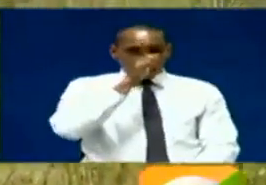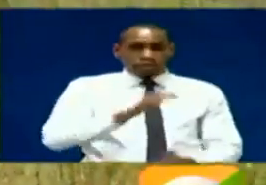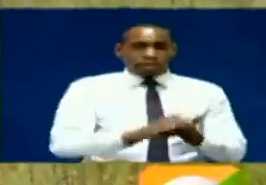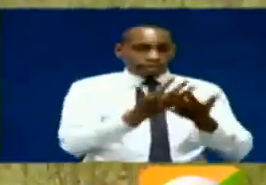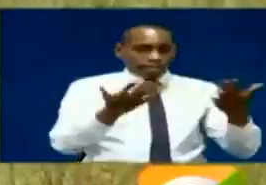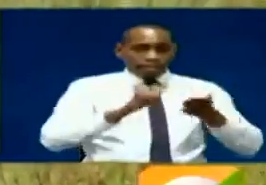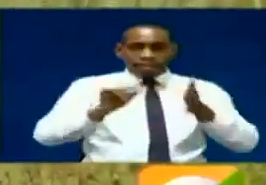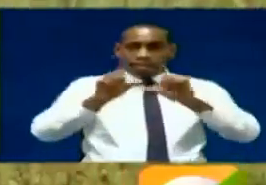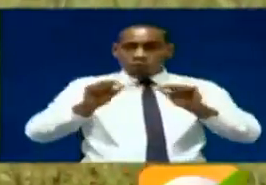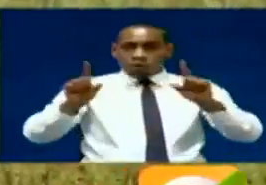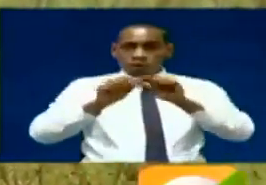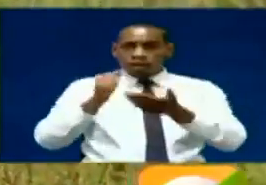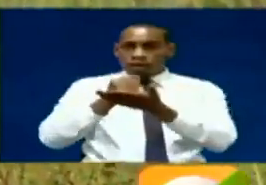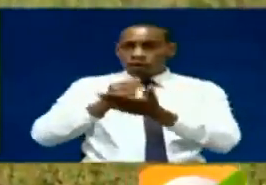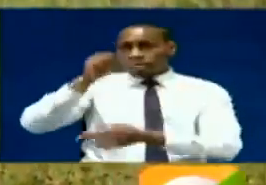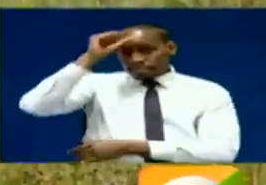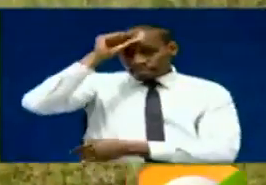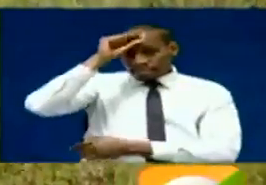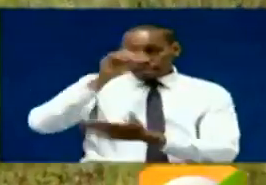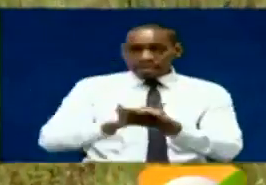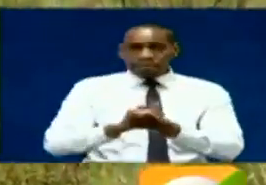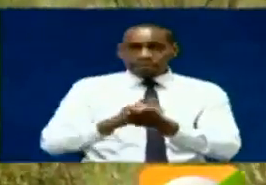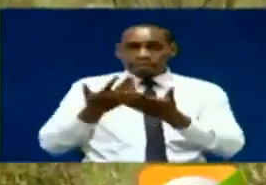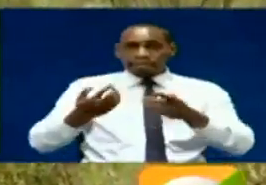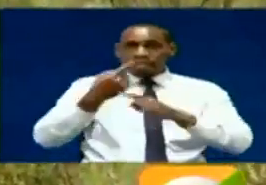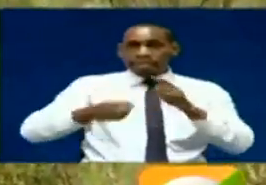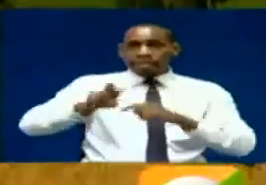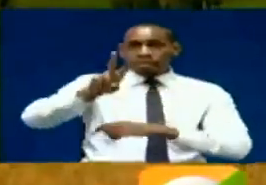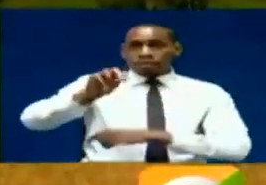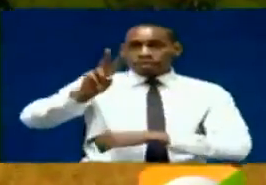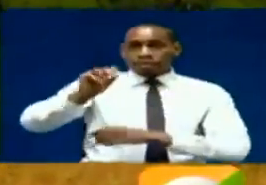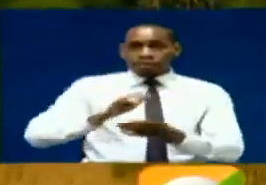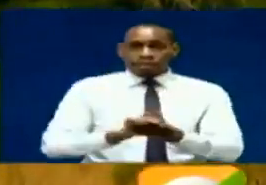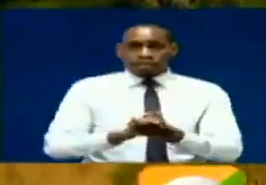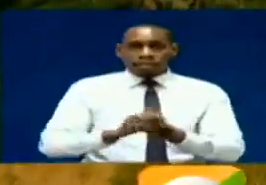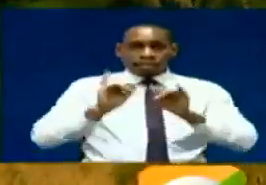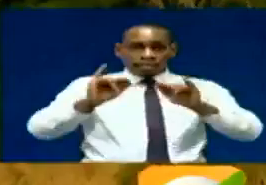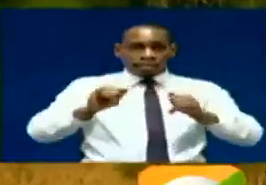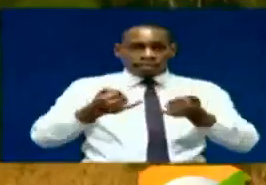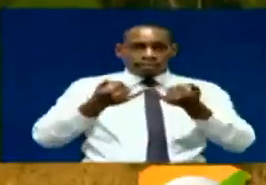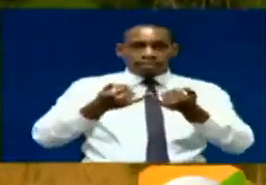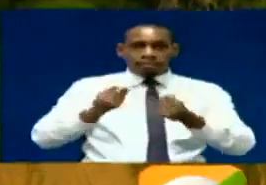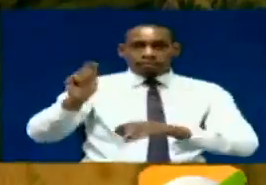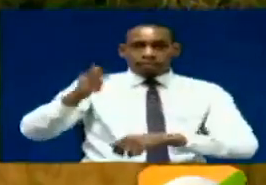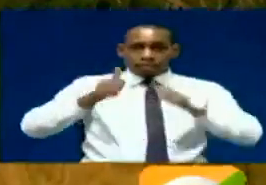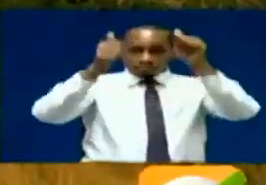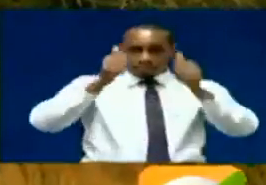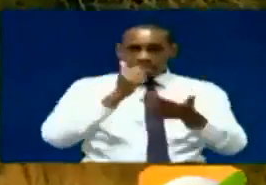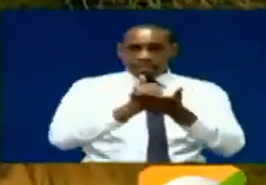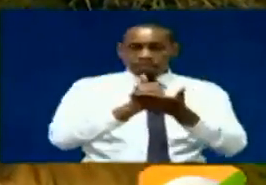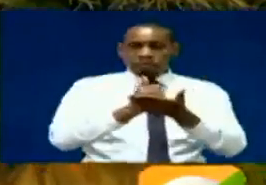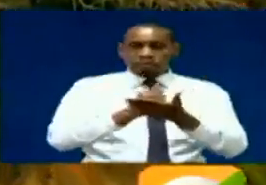This is according to the audit of government trophies in the year 2020. In the latest edition of the Kenya Gazette Notice,